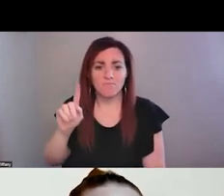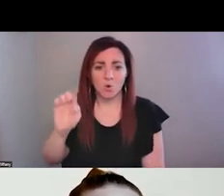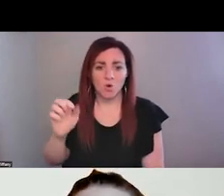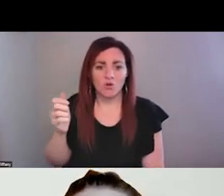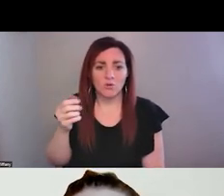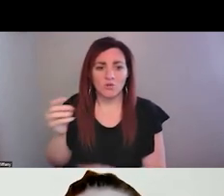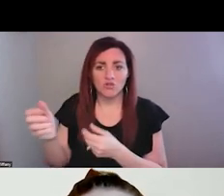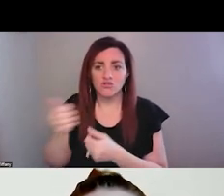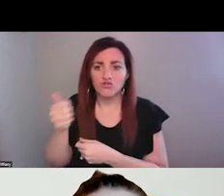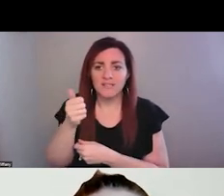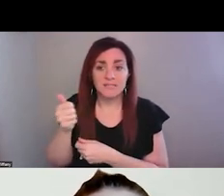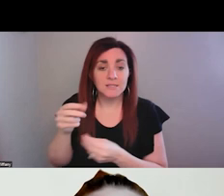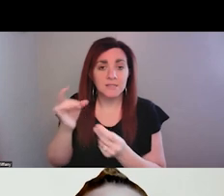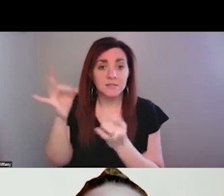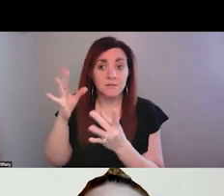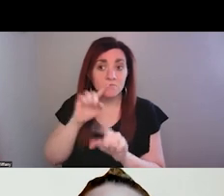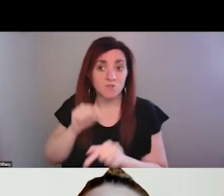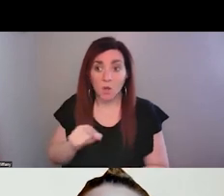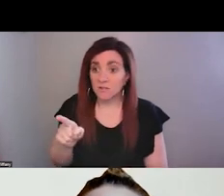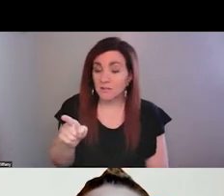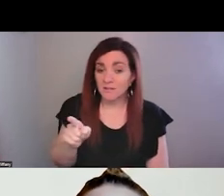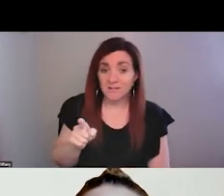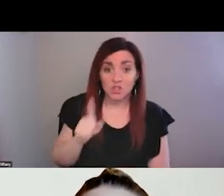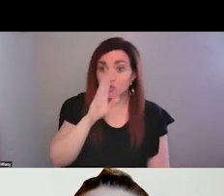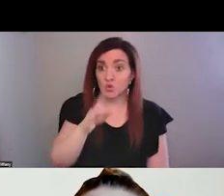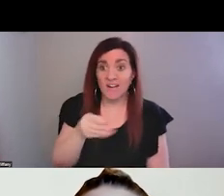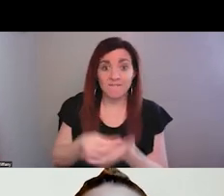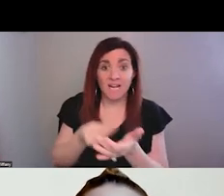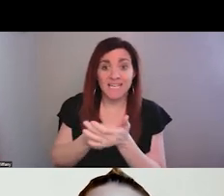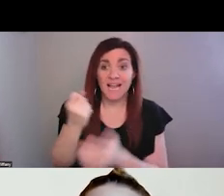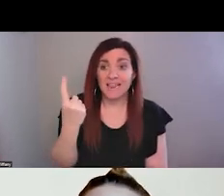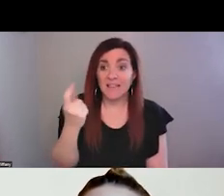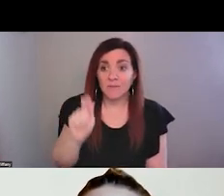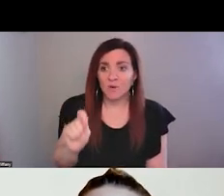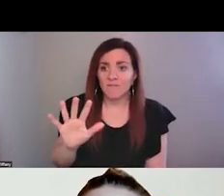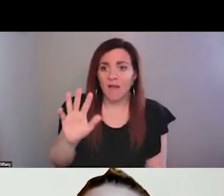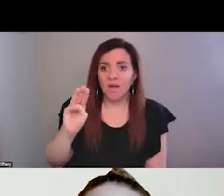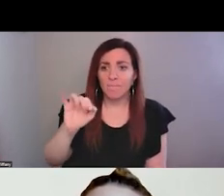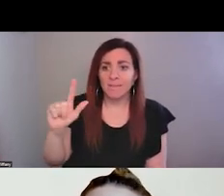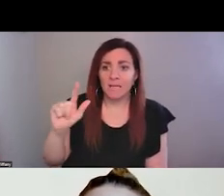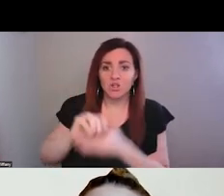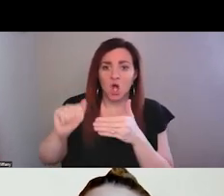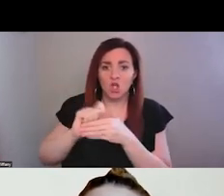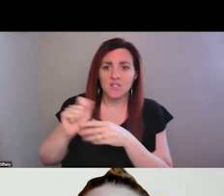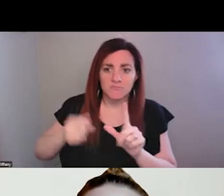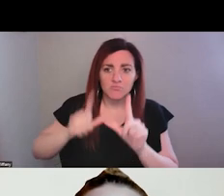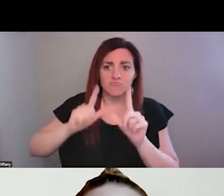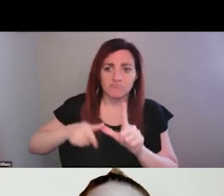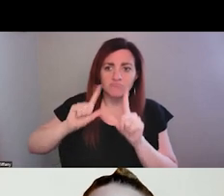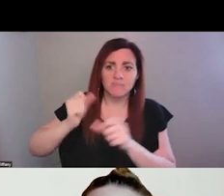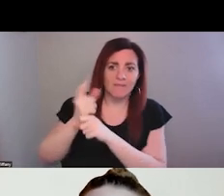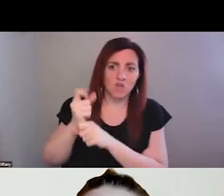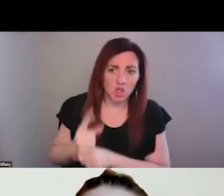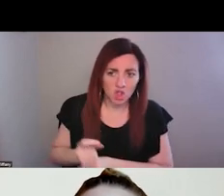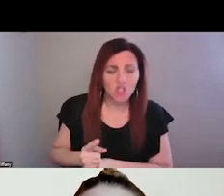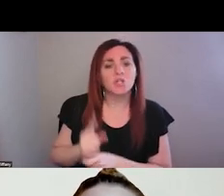And then there's, there's direct funding in this too, $11.5 million that will reoccur each year to, um, enhance